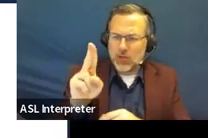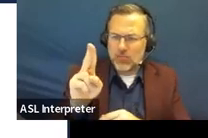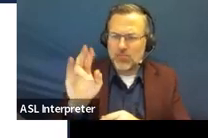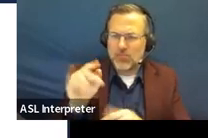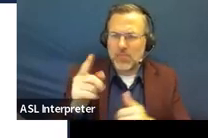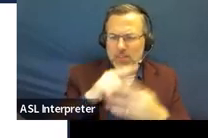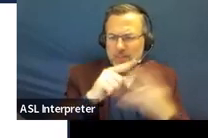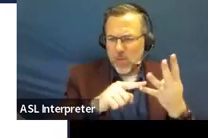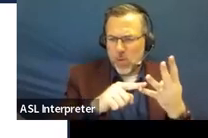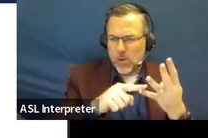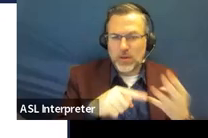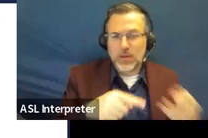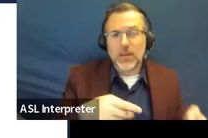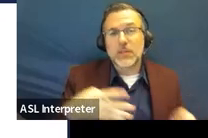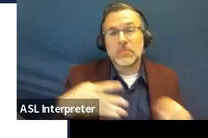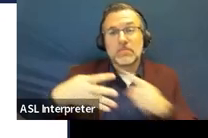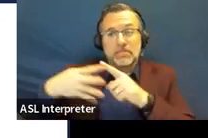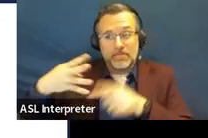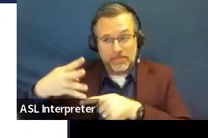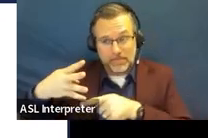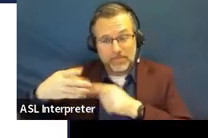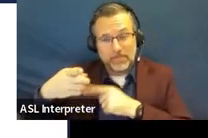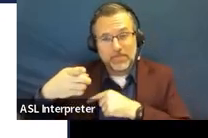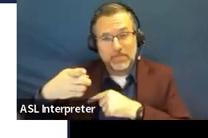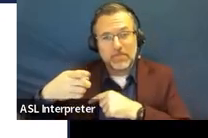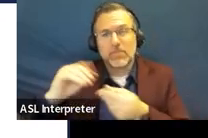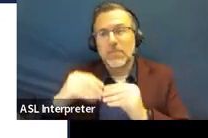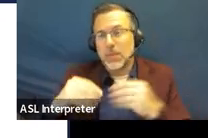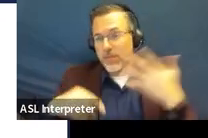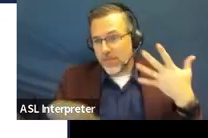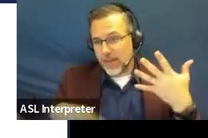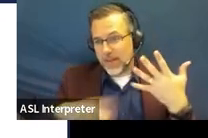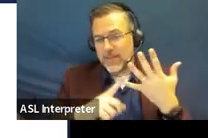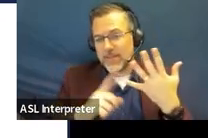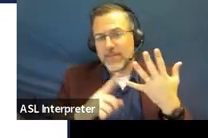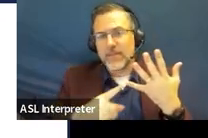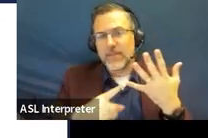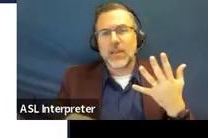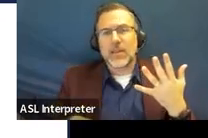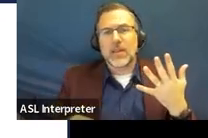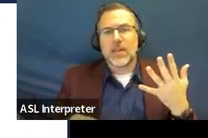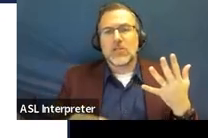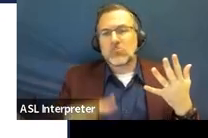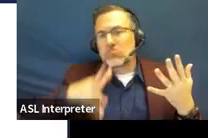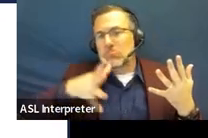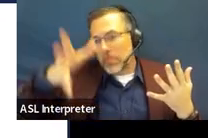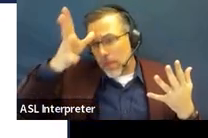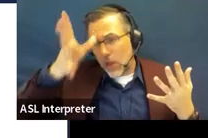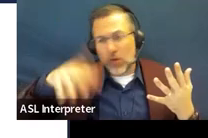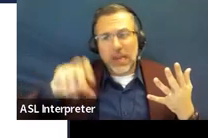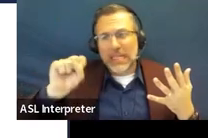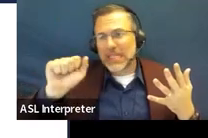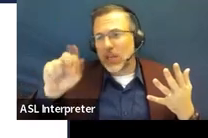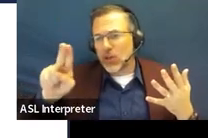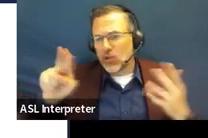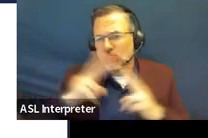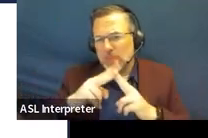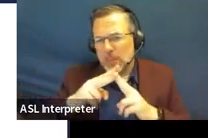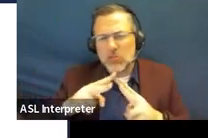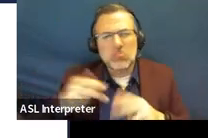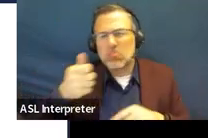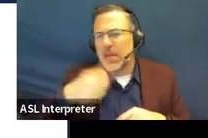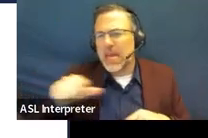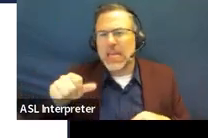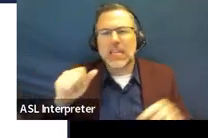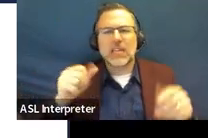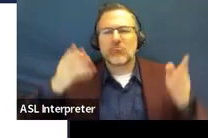And then we've got participants number five. So we've got at the discretion of the parents or the SAU, any others who might